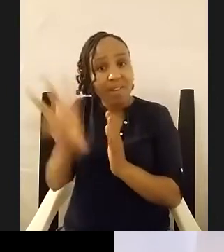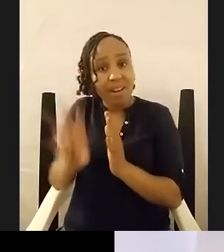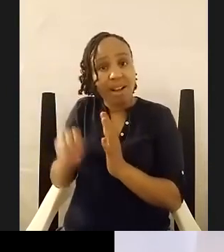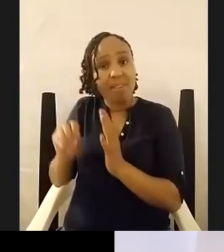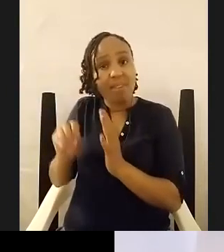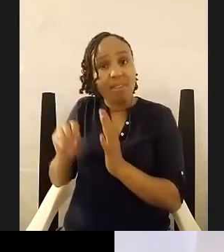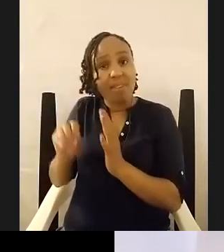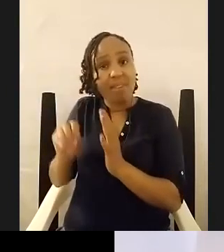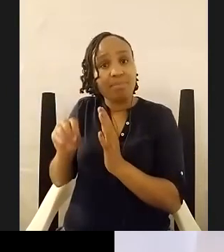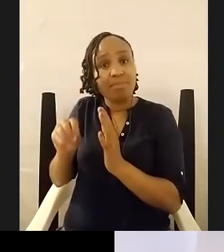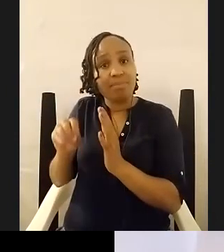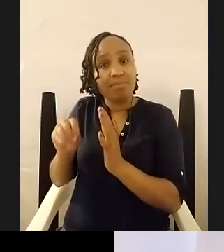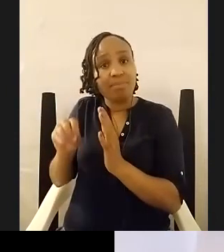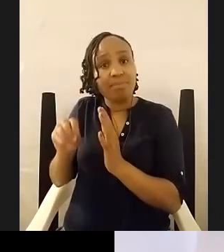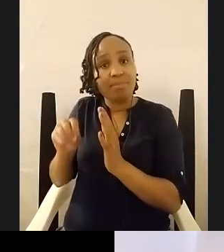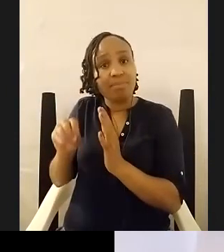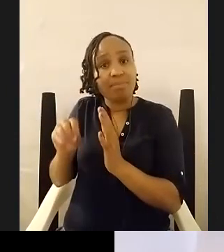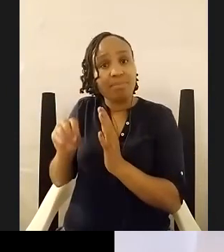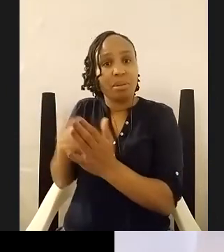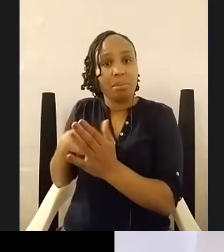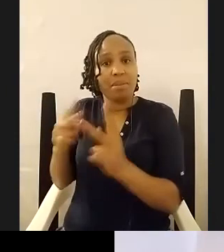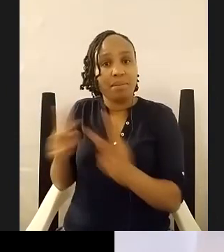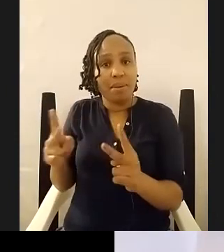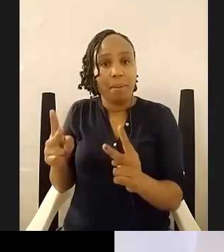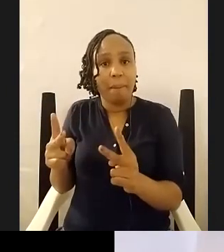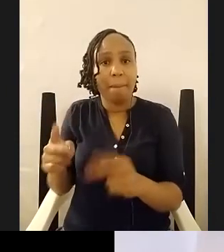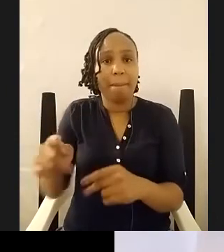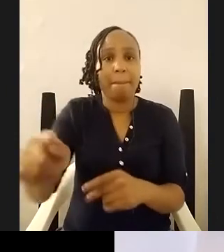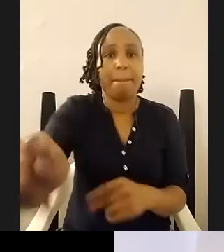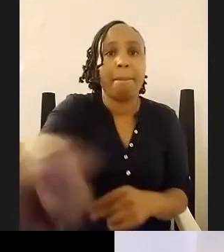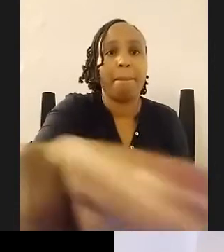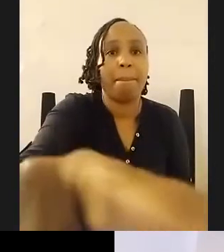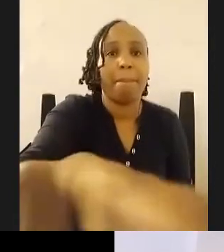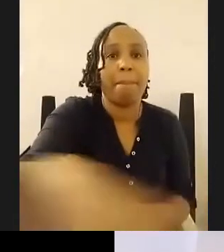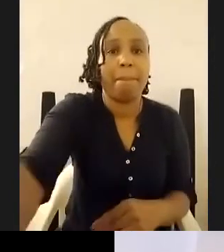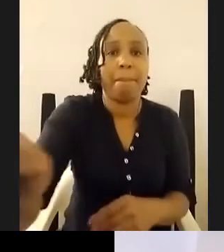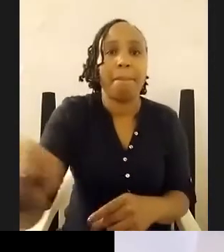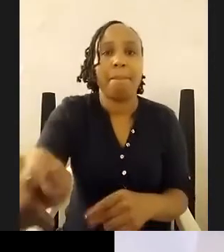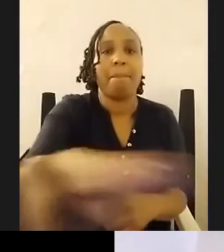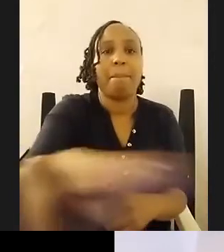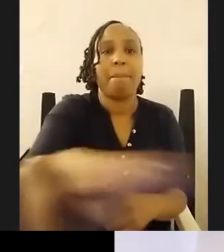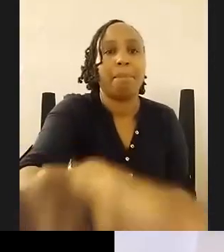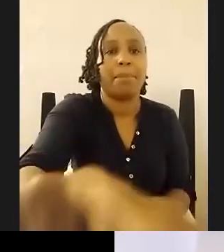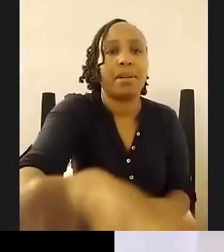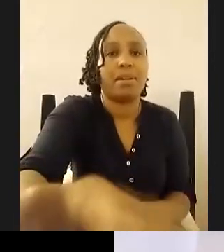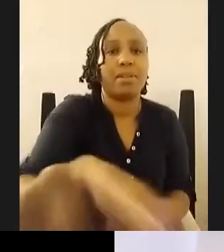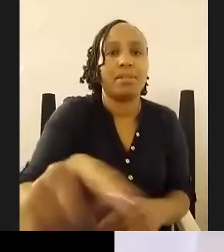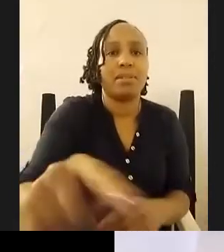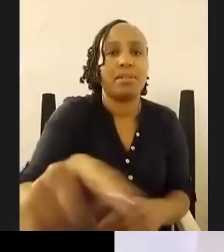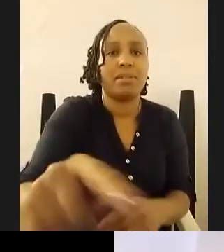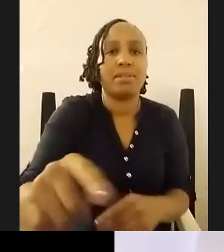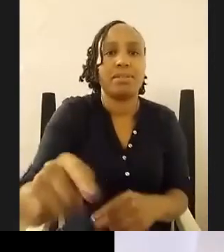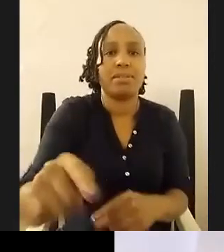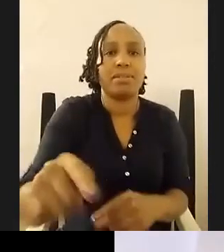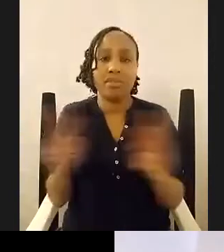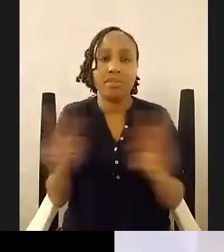that because that was the story in its rawest form i was really figuring out a lot of things out and i managed to get the big book that